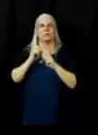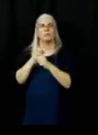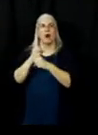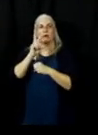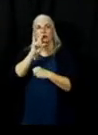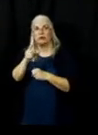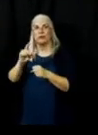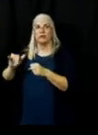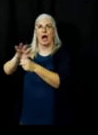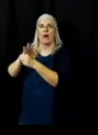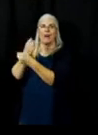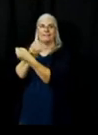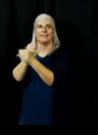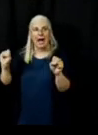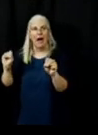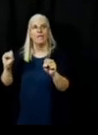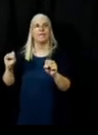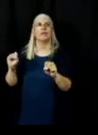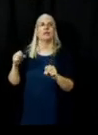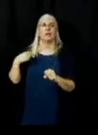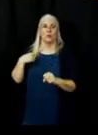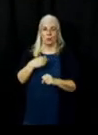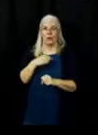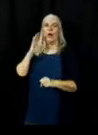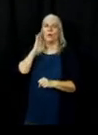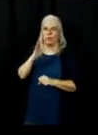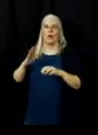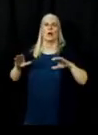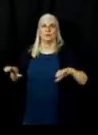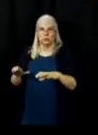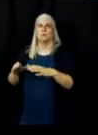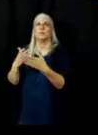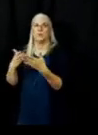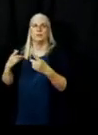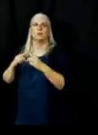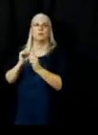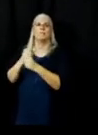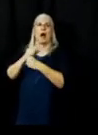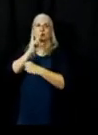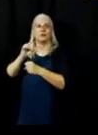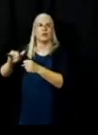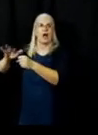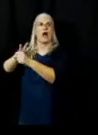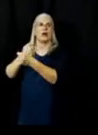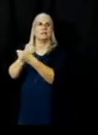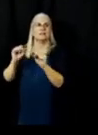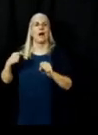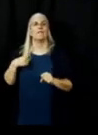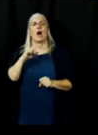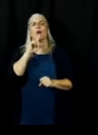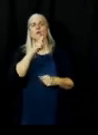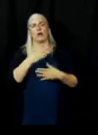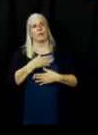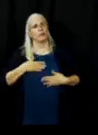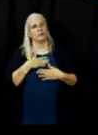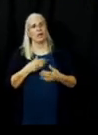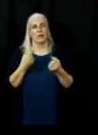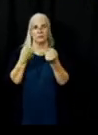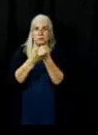enforcement mutual aid officers that are doing the same I appreciate the continued support of the community